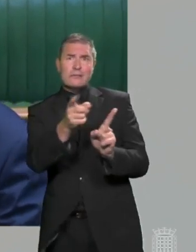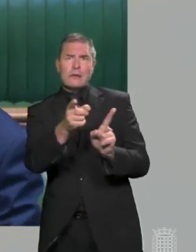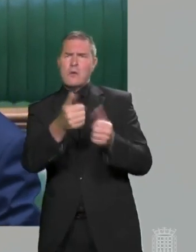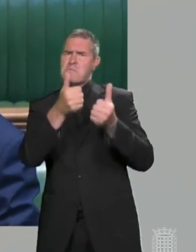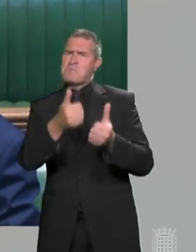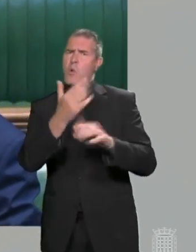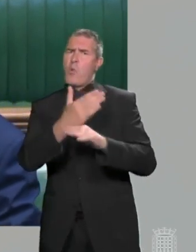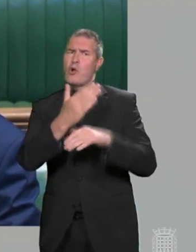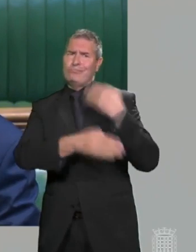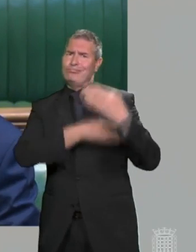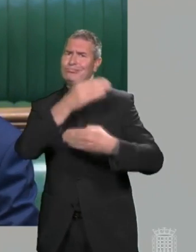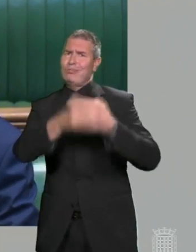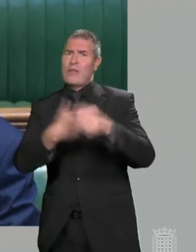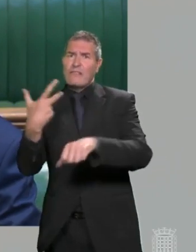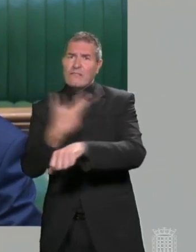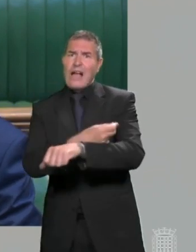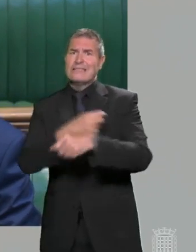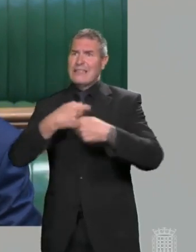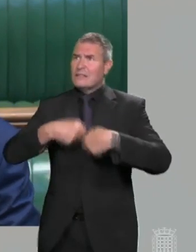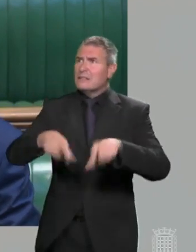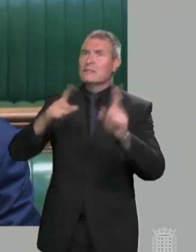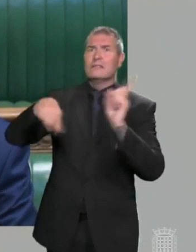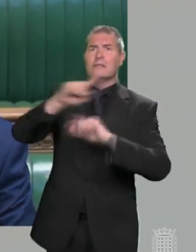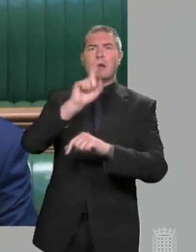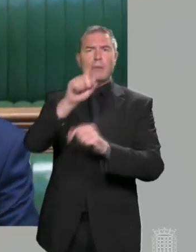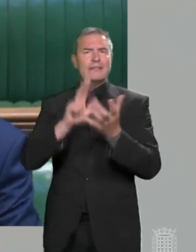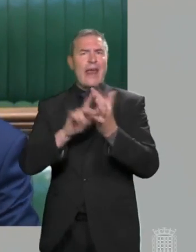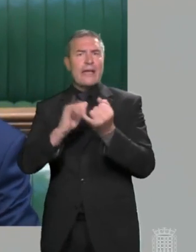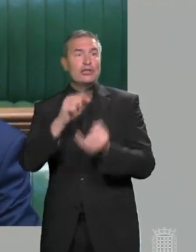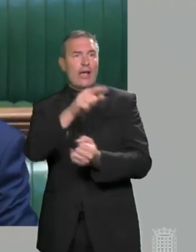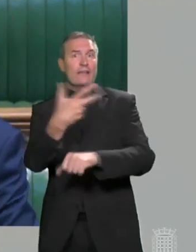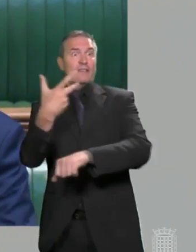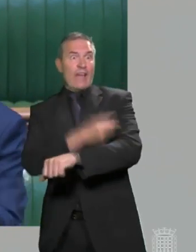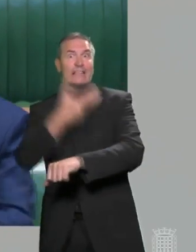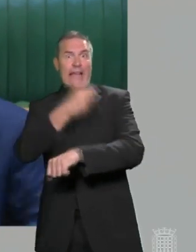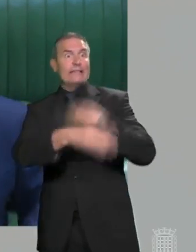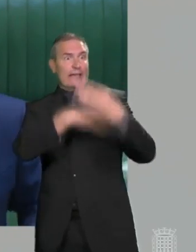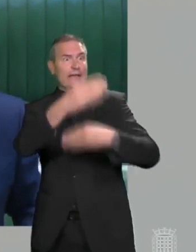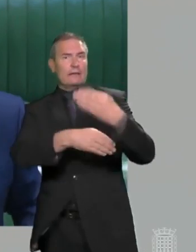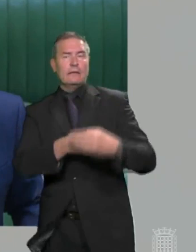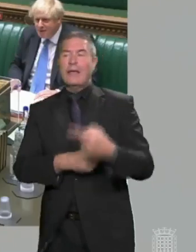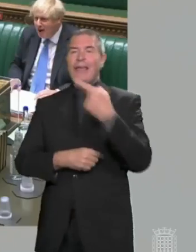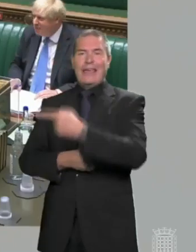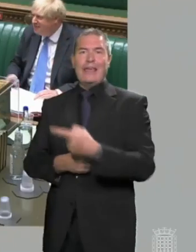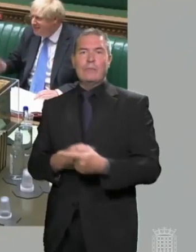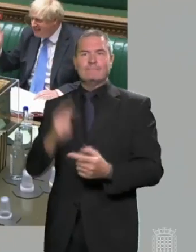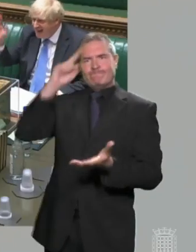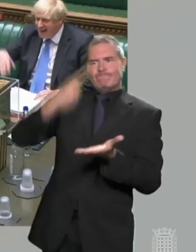amazing job with the vaccine rollout. But while the NHS was vaccinating, he was vacillating.